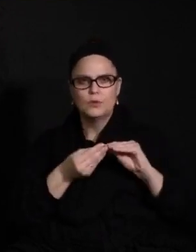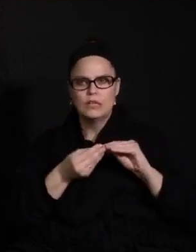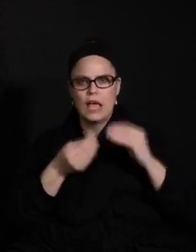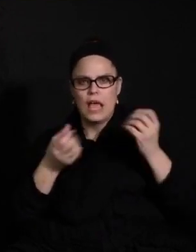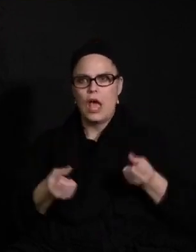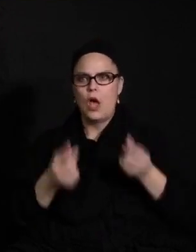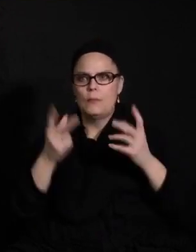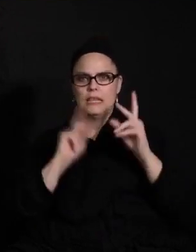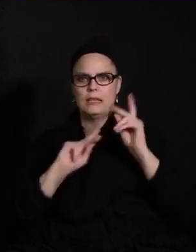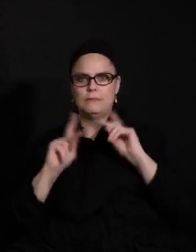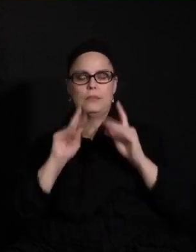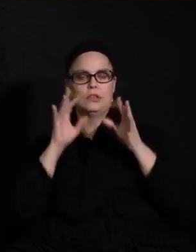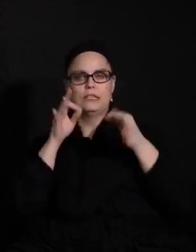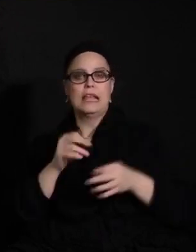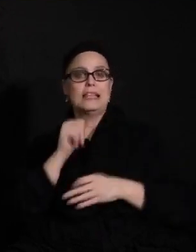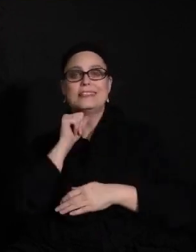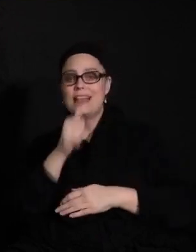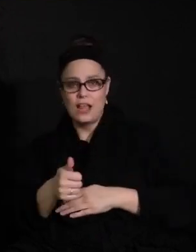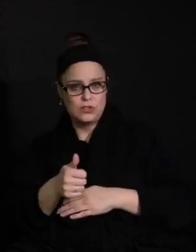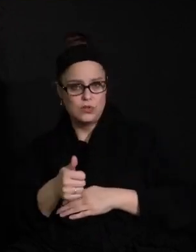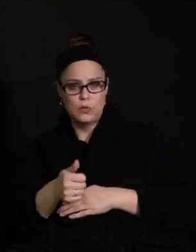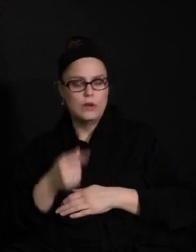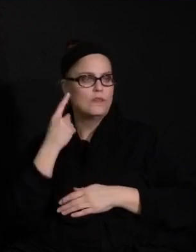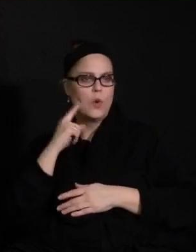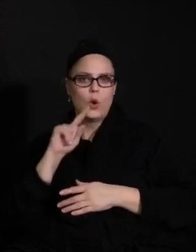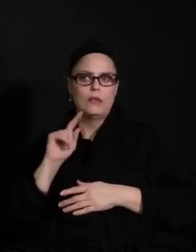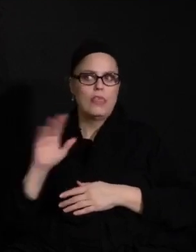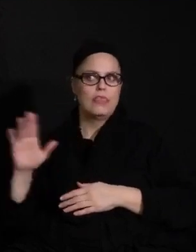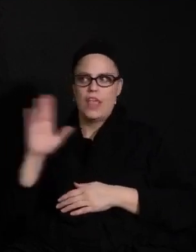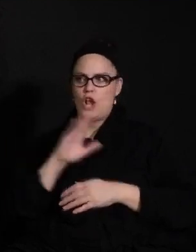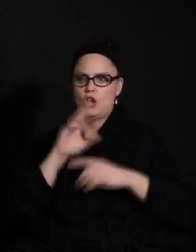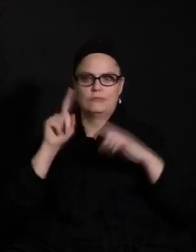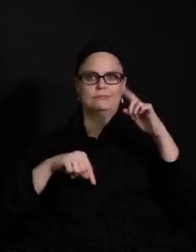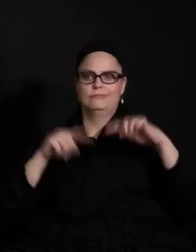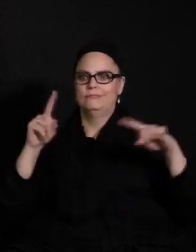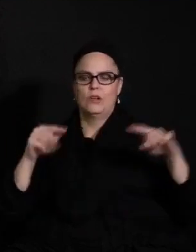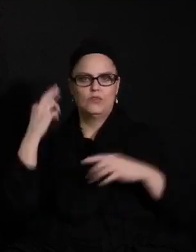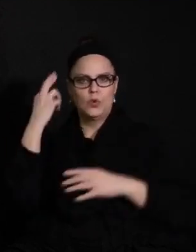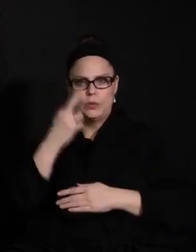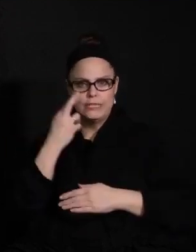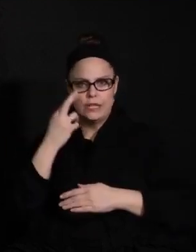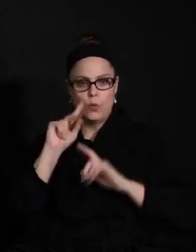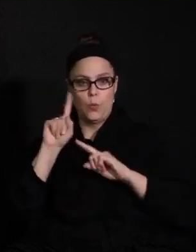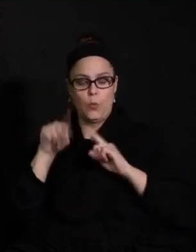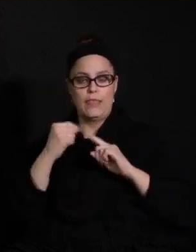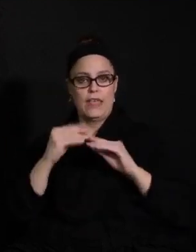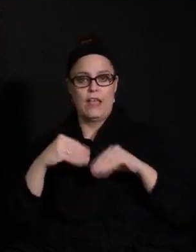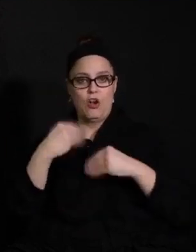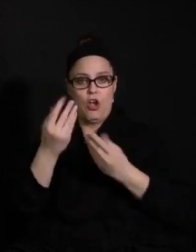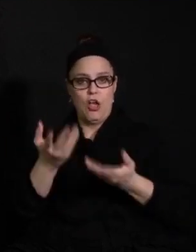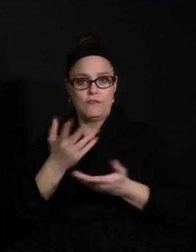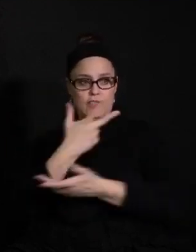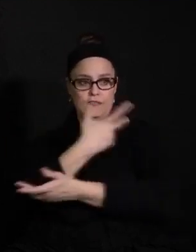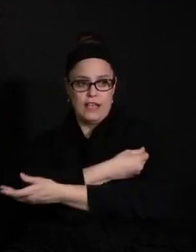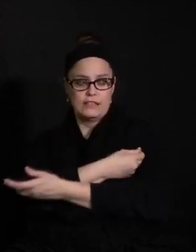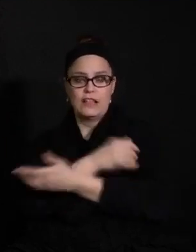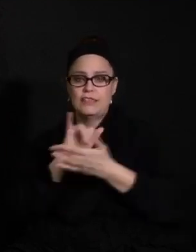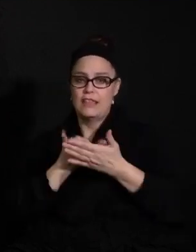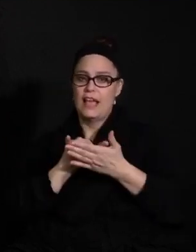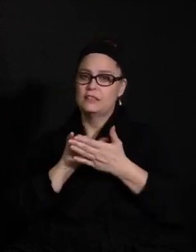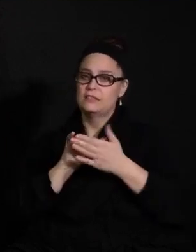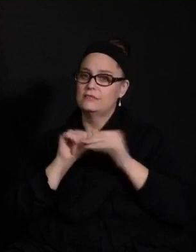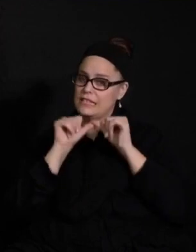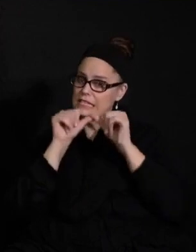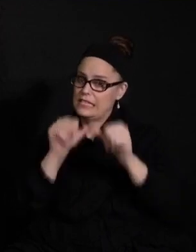are opting not to for a variety of reasons once they're offered a vaccine. And that that's been pretty consistent with my